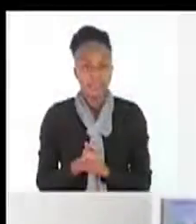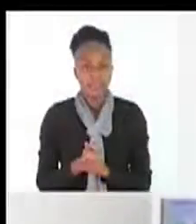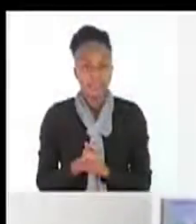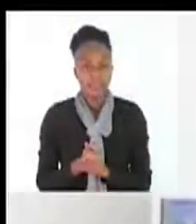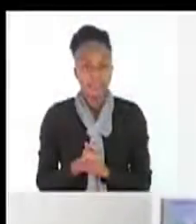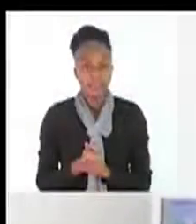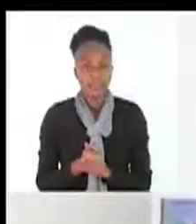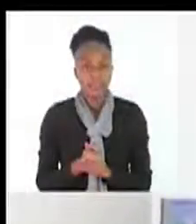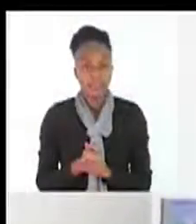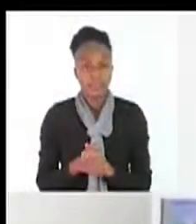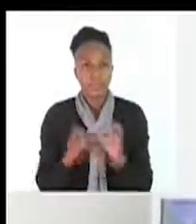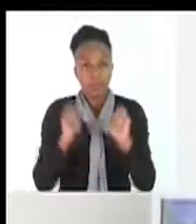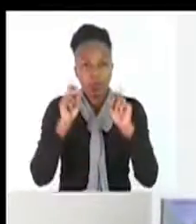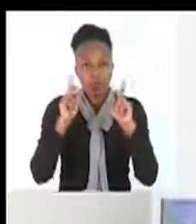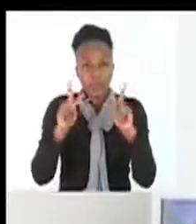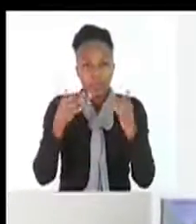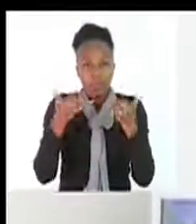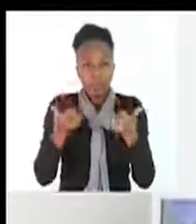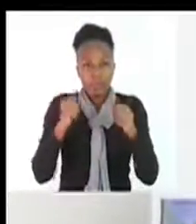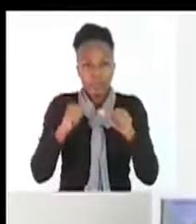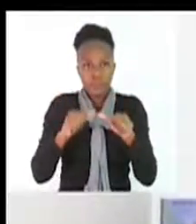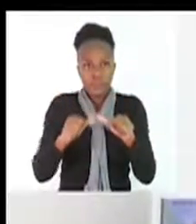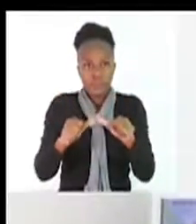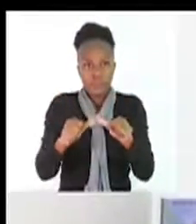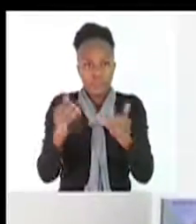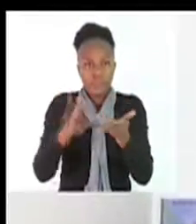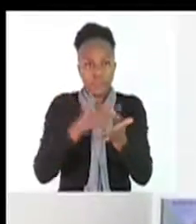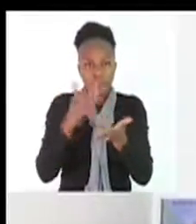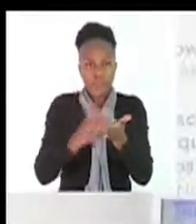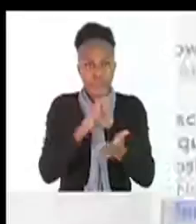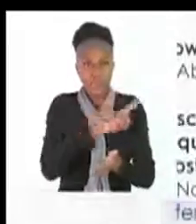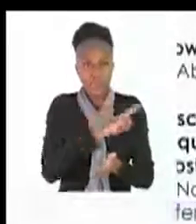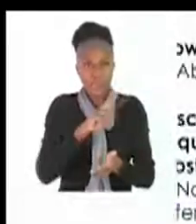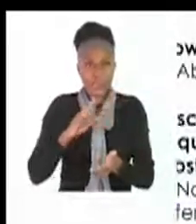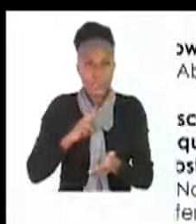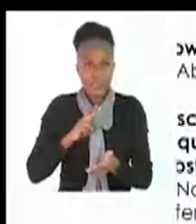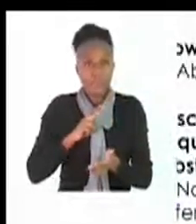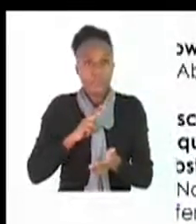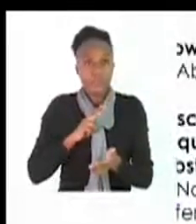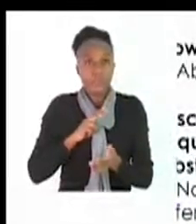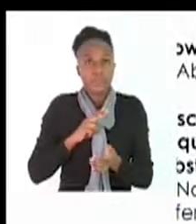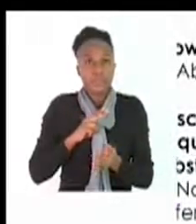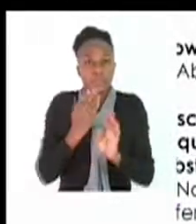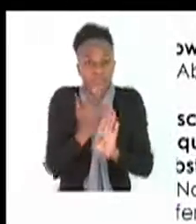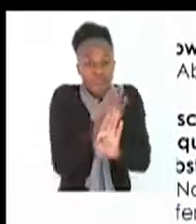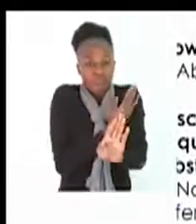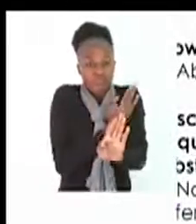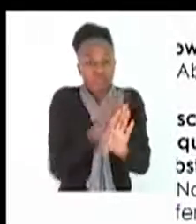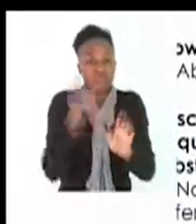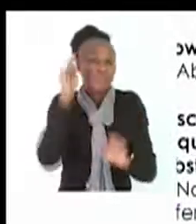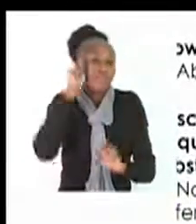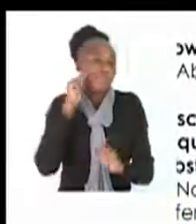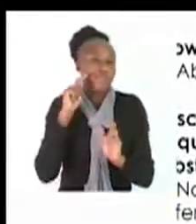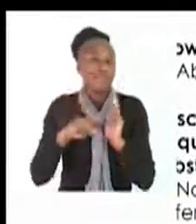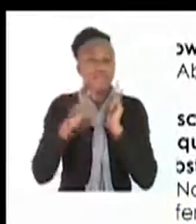So, let's continue on page 22. How to prevent teenage pregnancy,